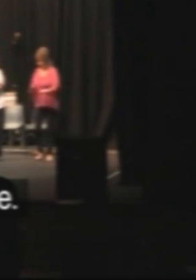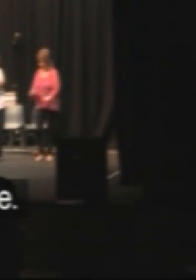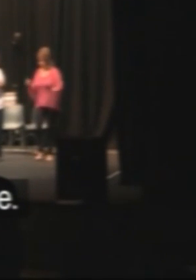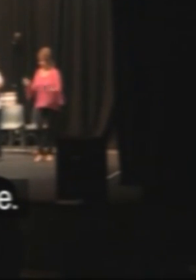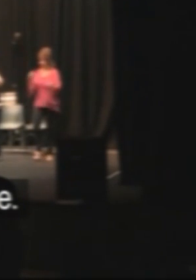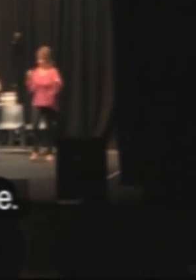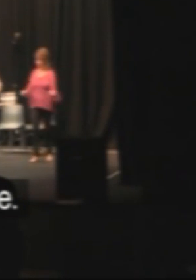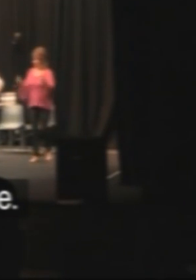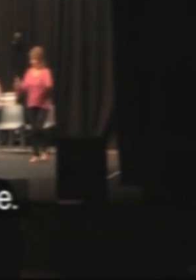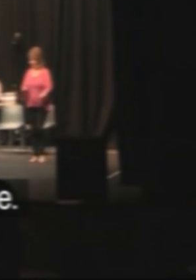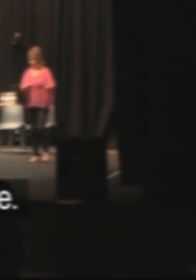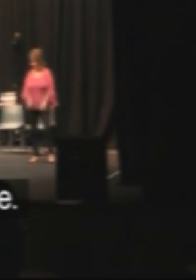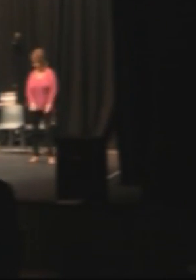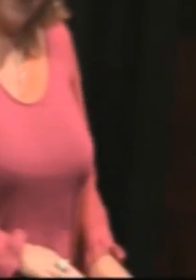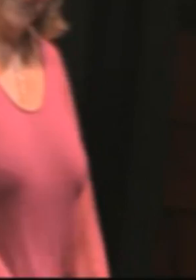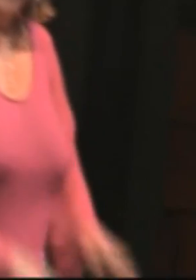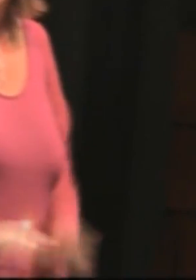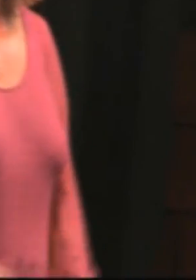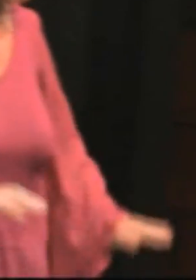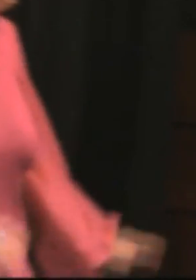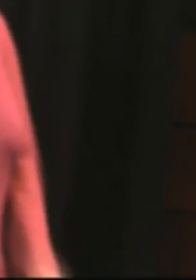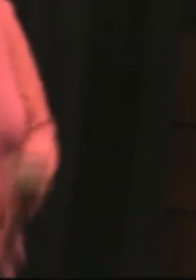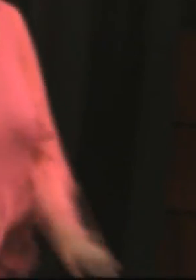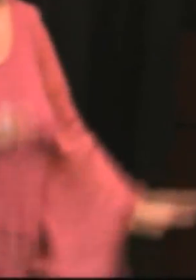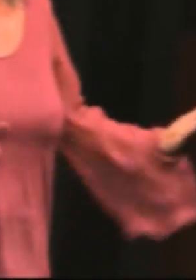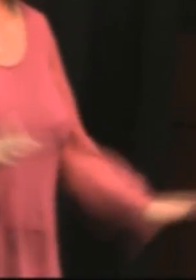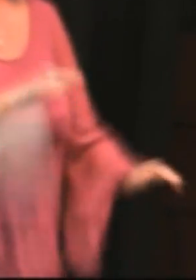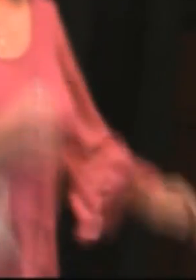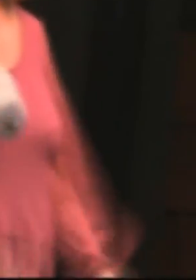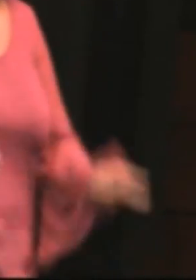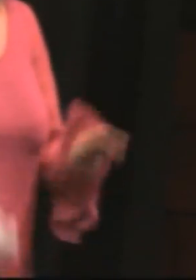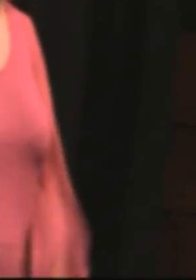And there's... That's it. Yeah, that's it. Yeah.